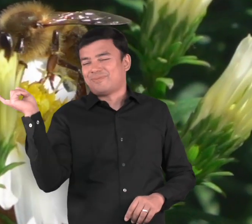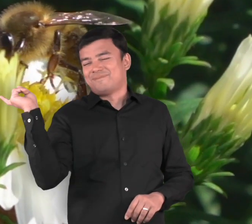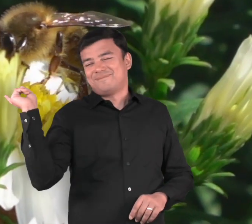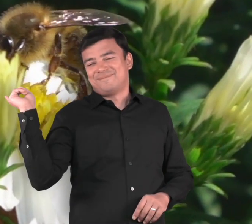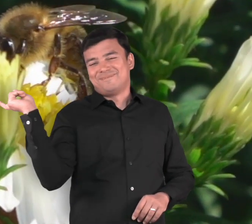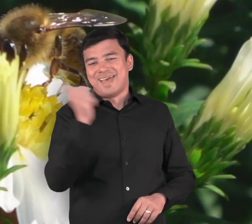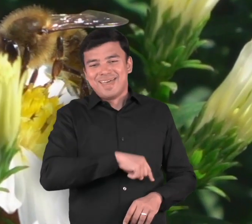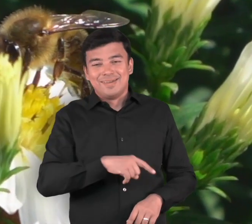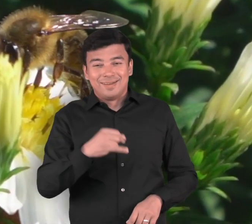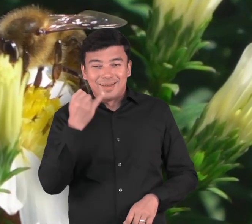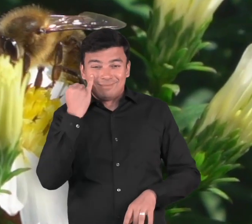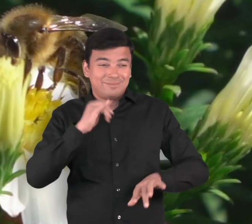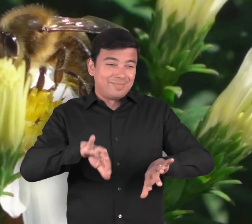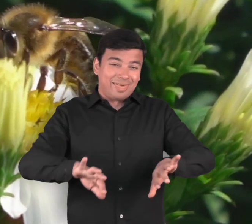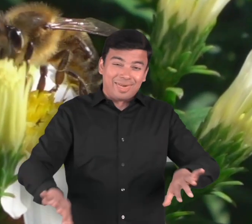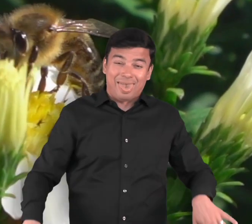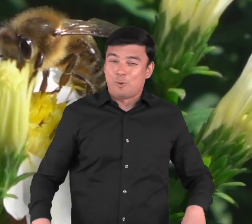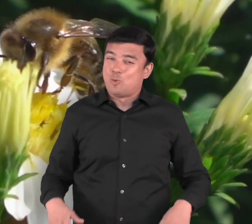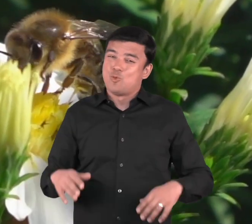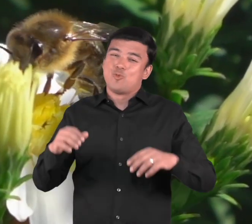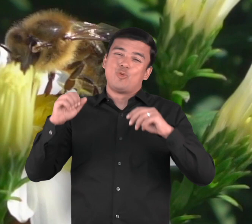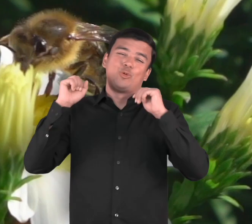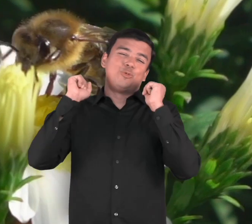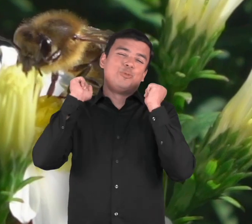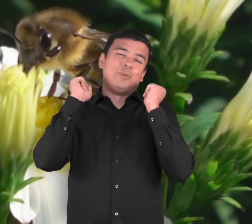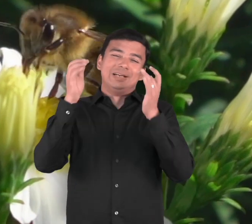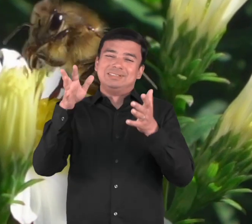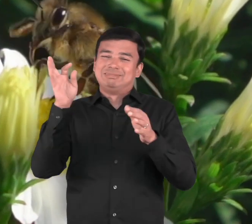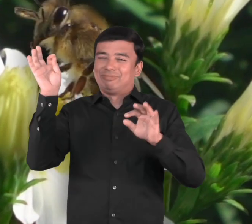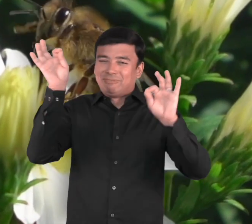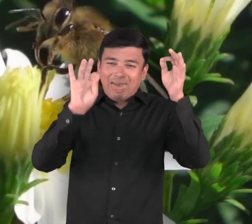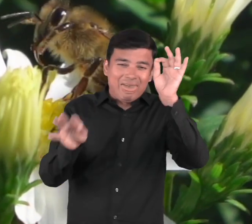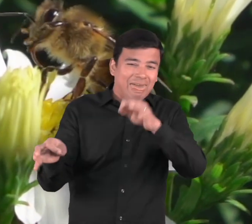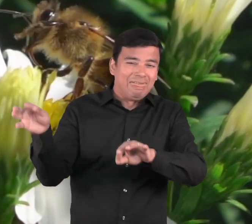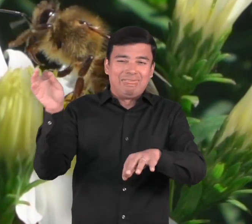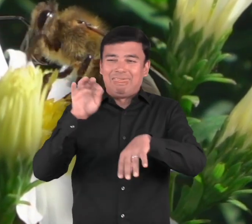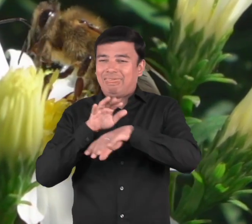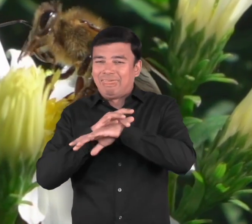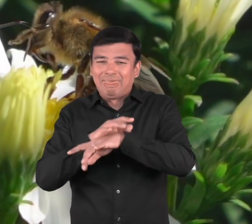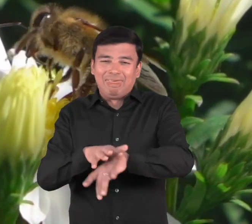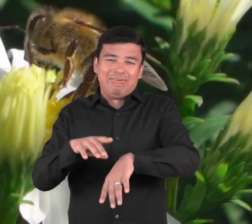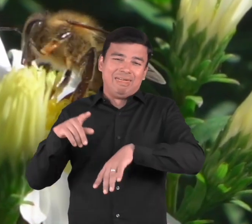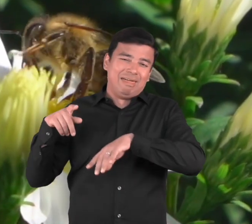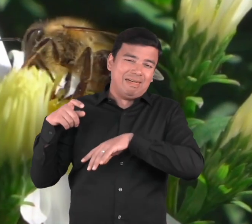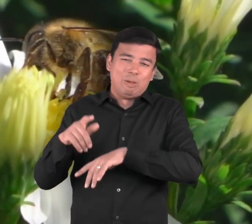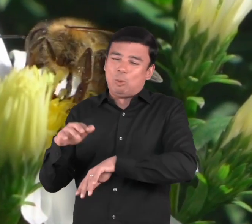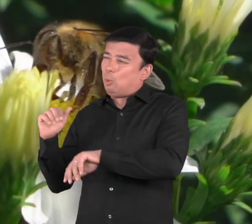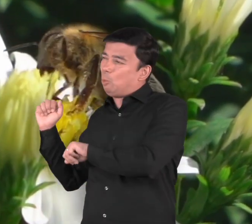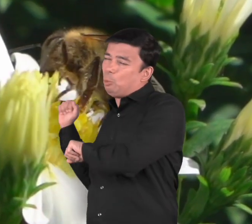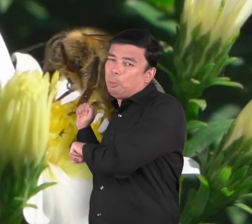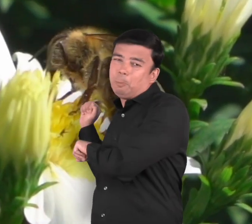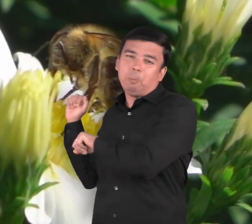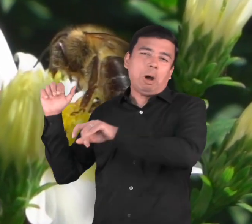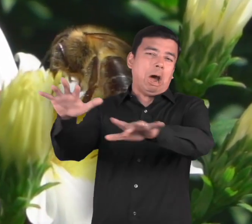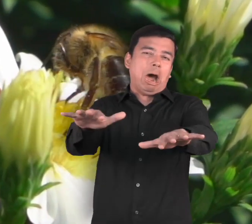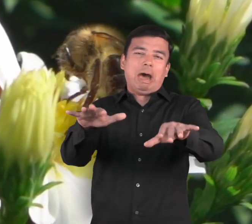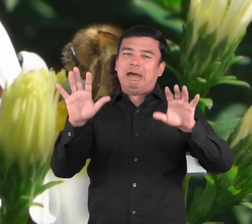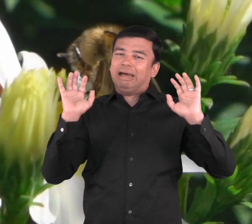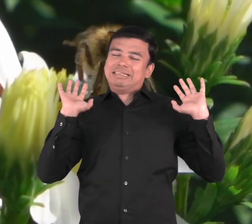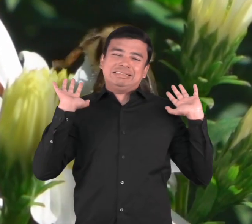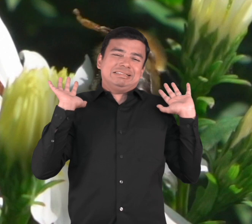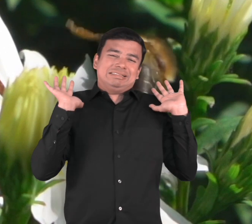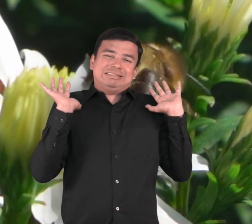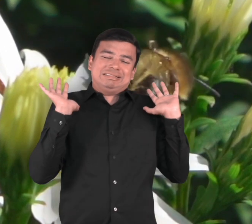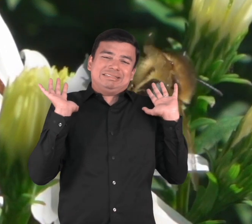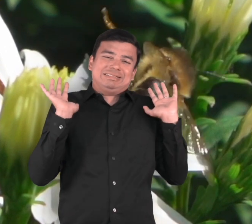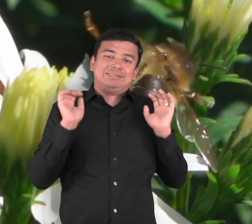False. Without bees and wasps, we would have too many flies, caterpillars, and spiders roaming around.